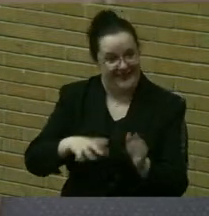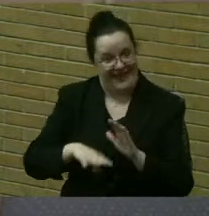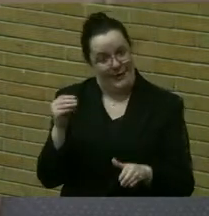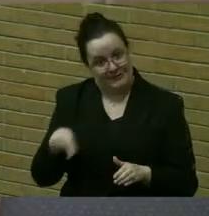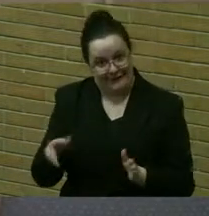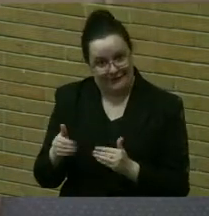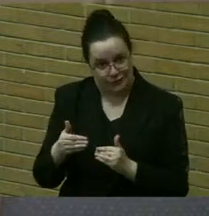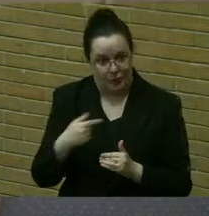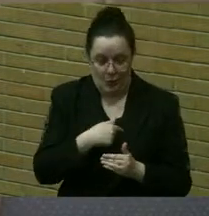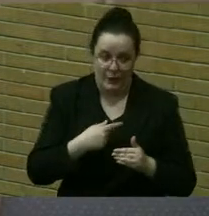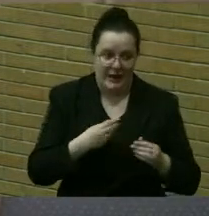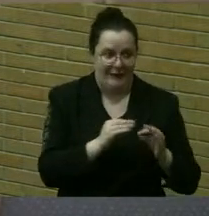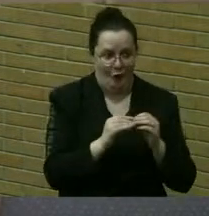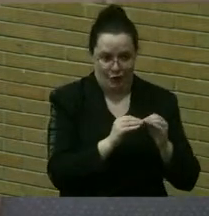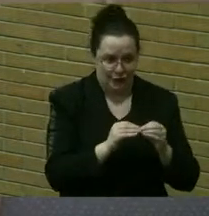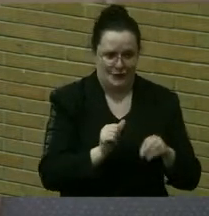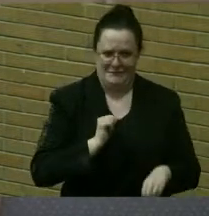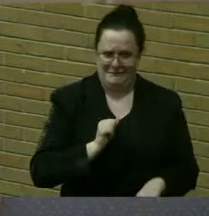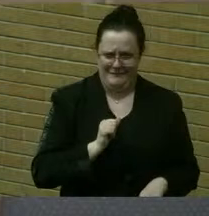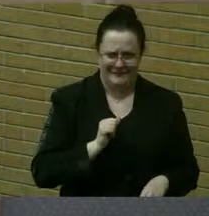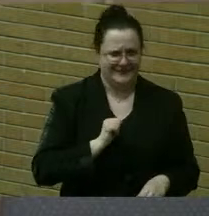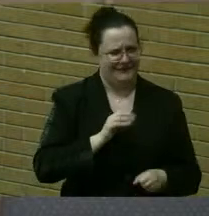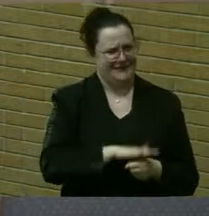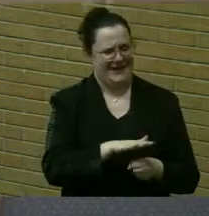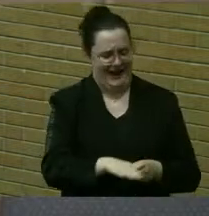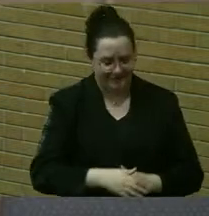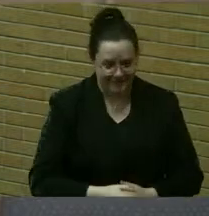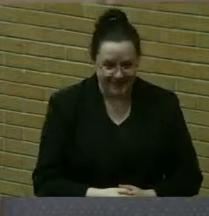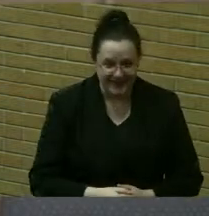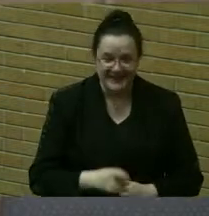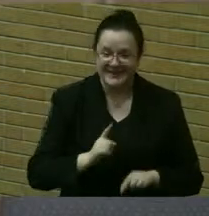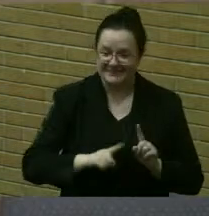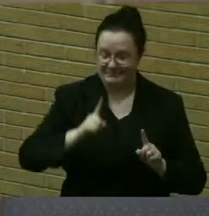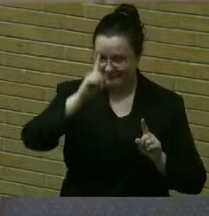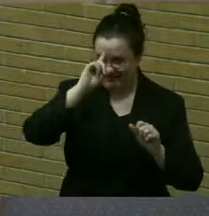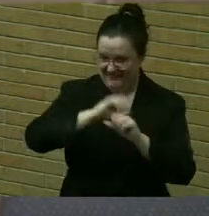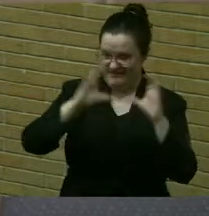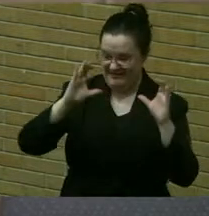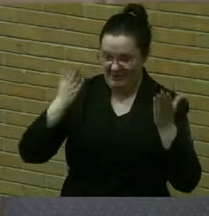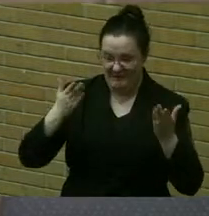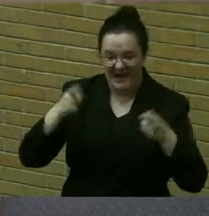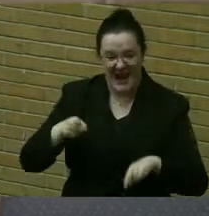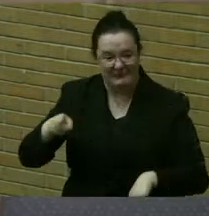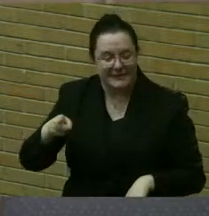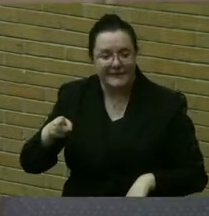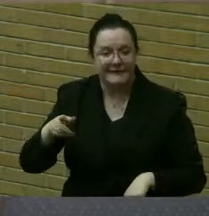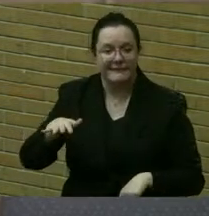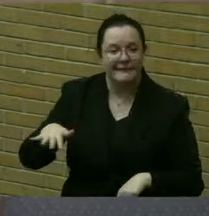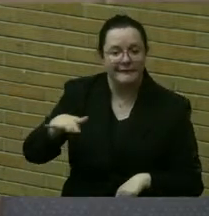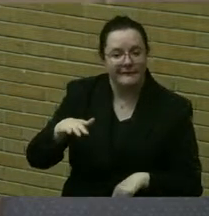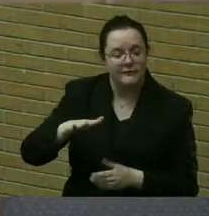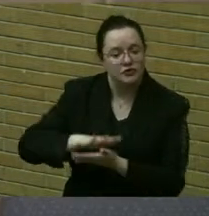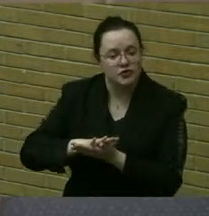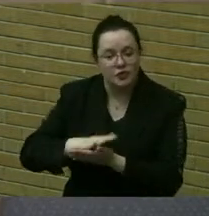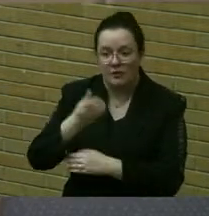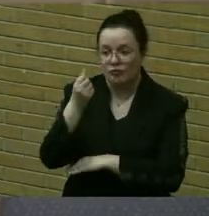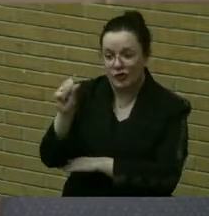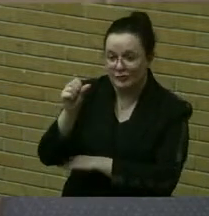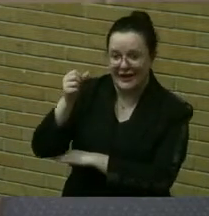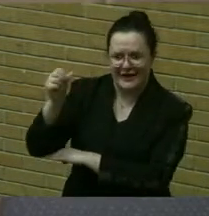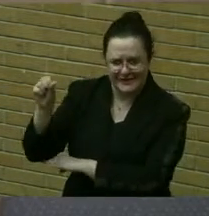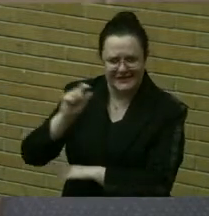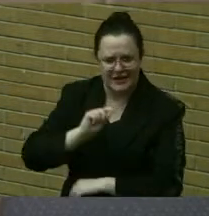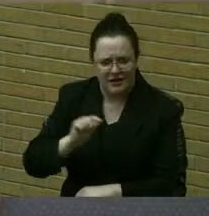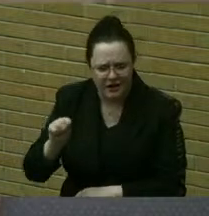ourselves, let alone to think about what could happen when there are protests where somebody who's not